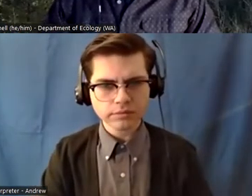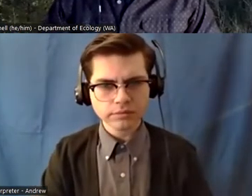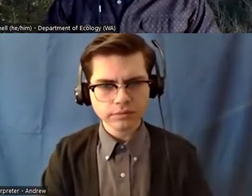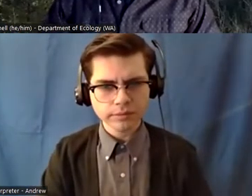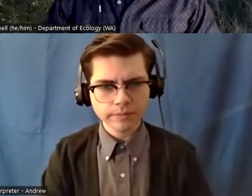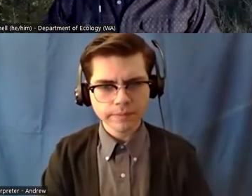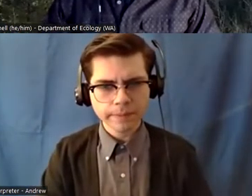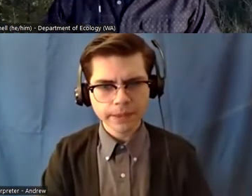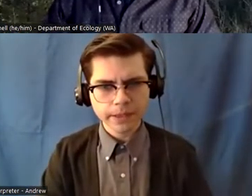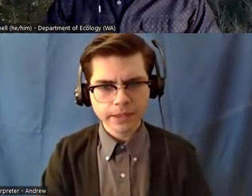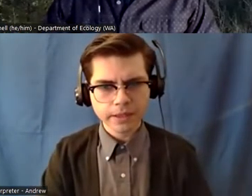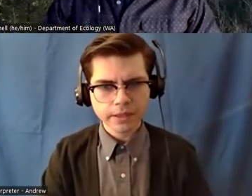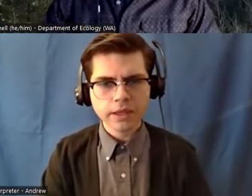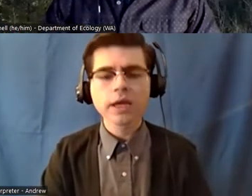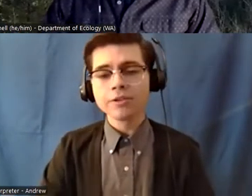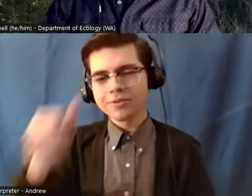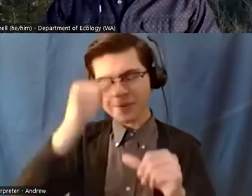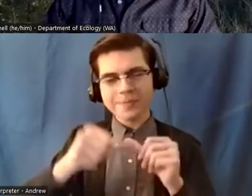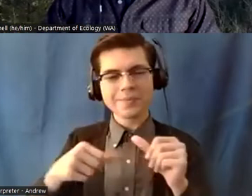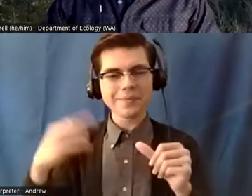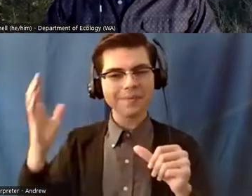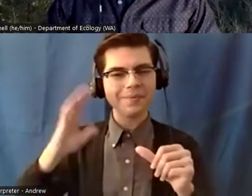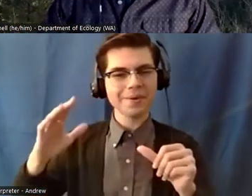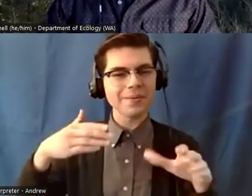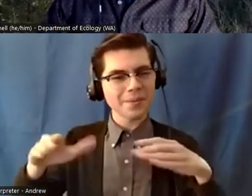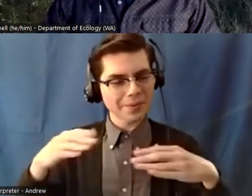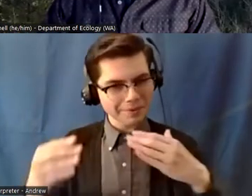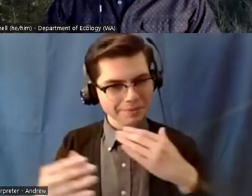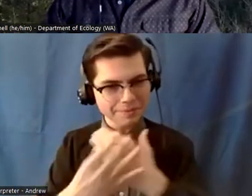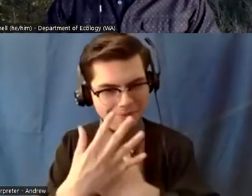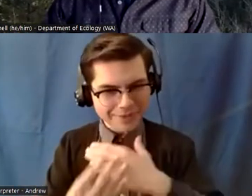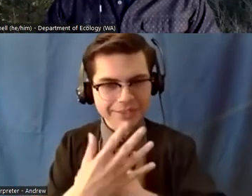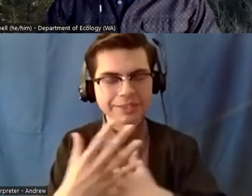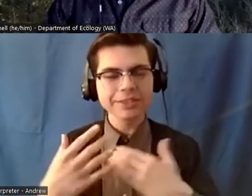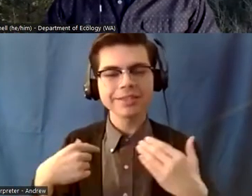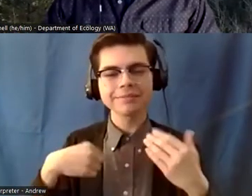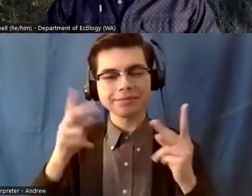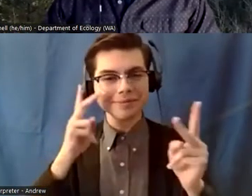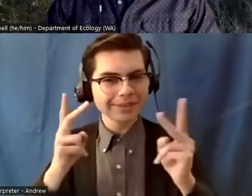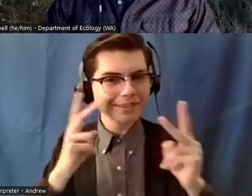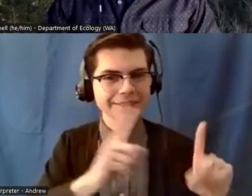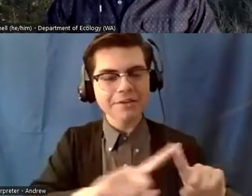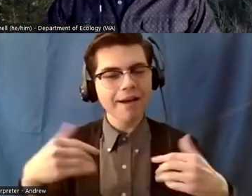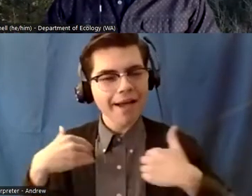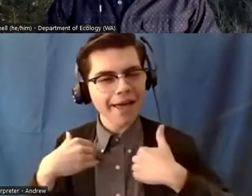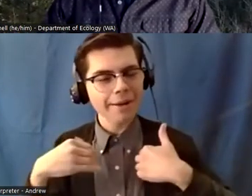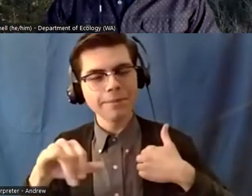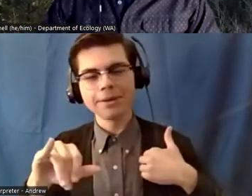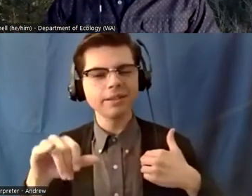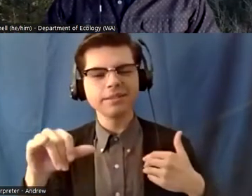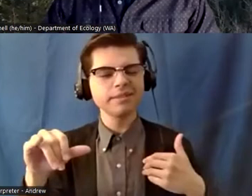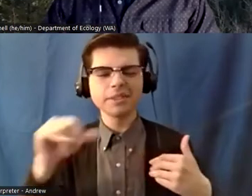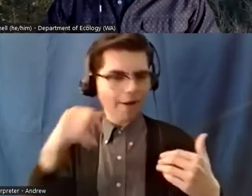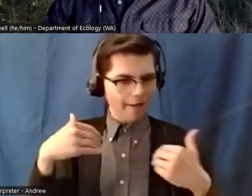beaches and i'd pick up shells and i would learn those names of the invertebrates again so foreign from uh